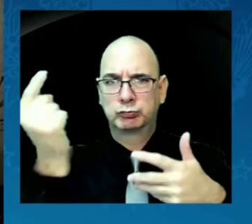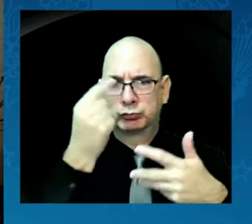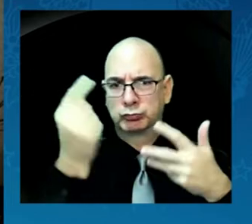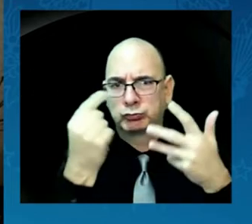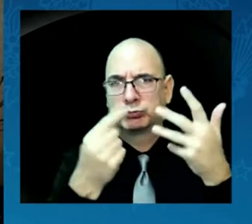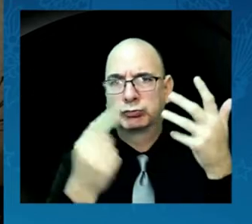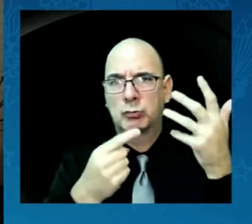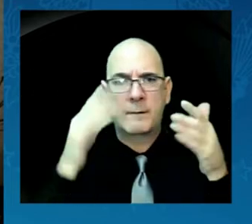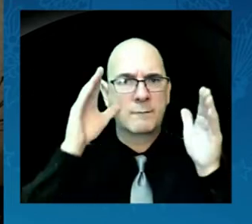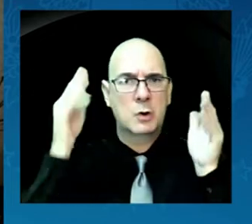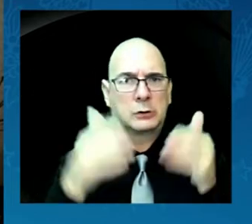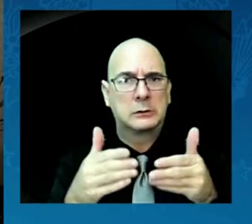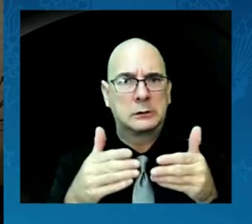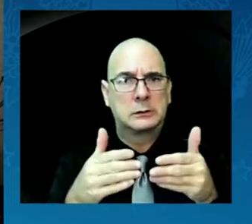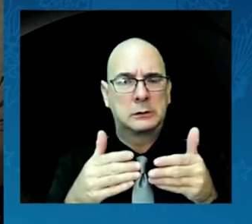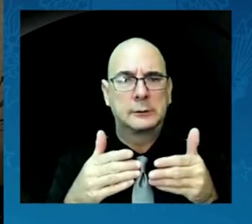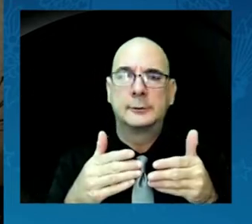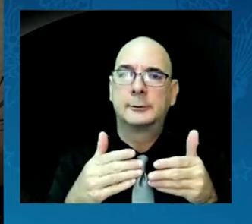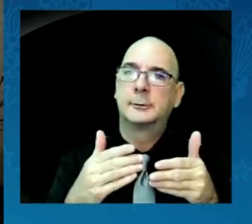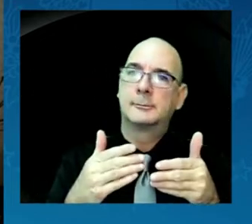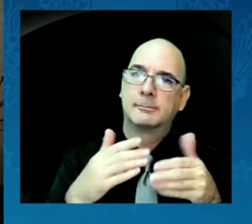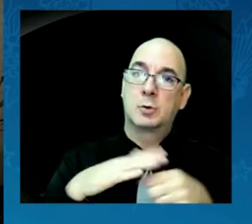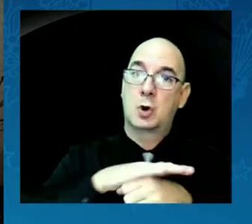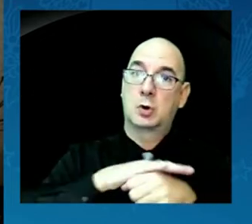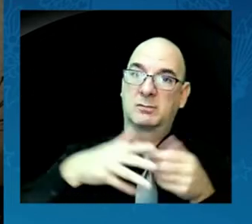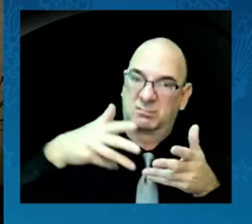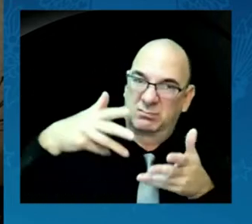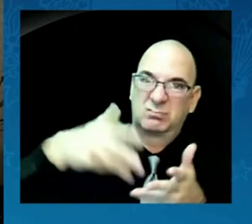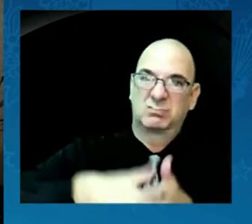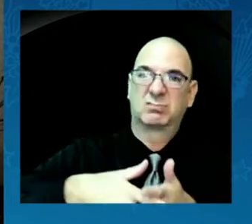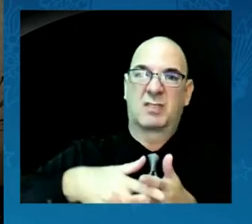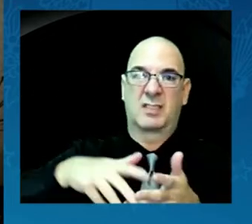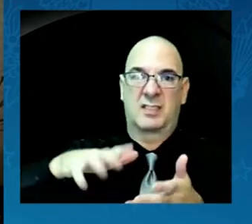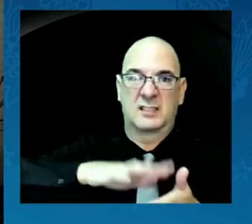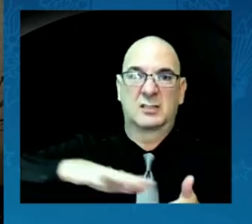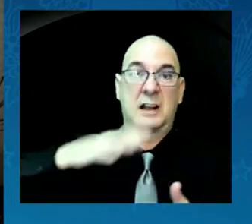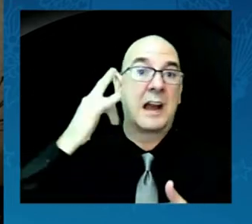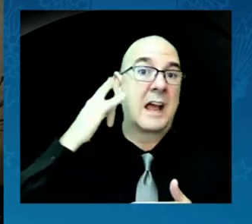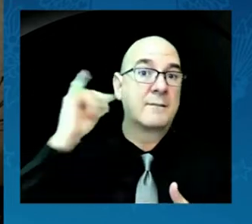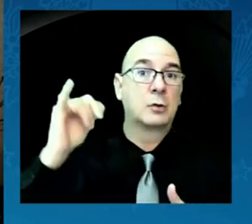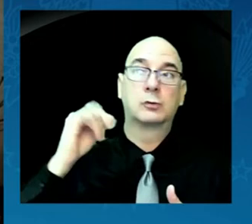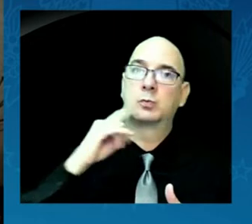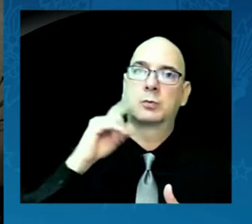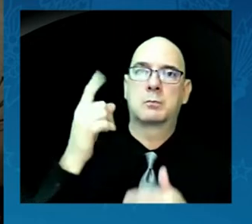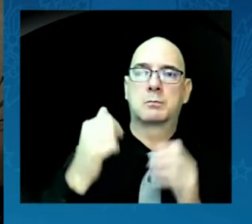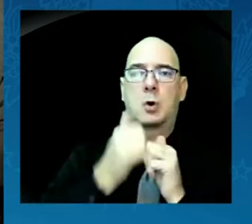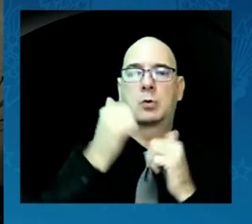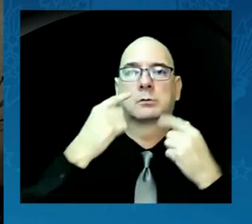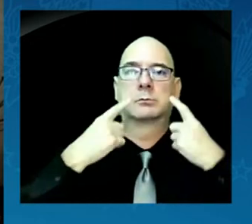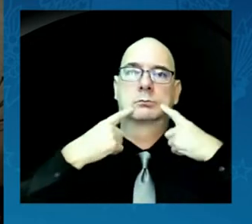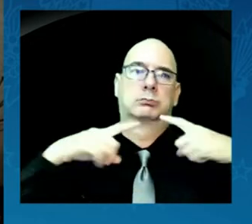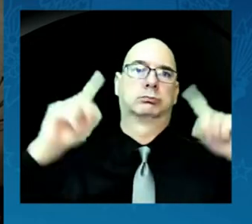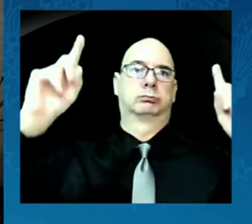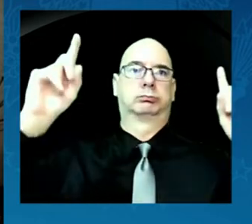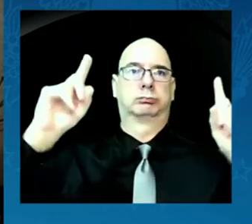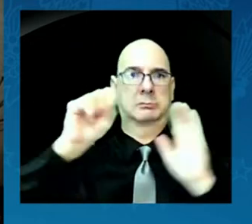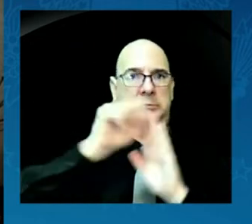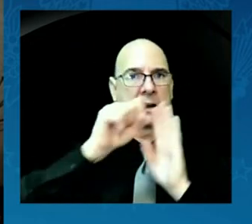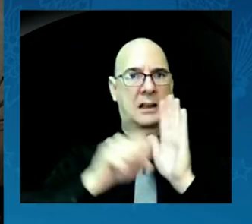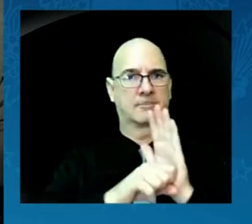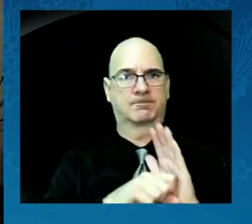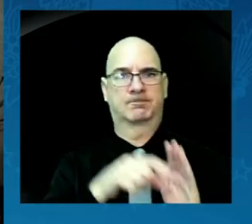make California one of the most successful states in the nation when it comes to ICWA implementation and support for tribal families.